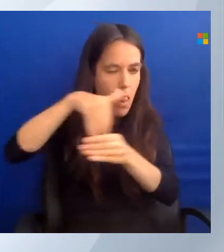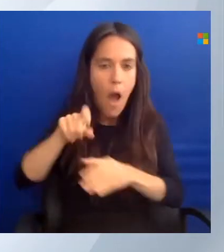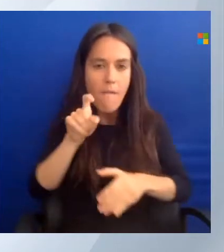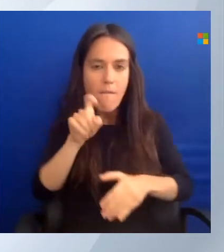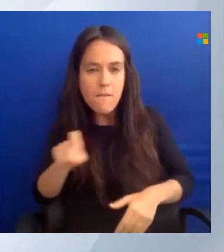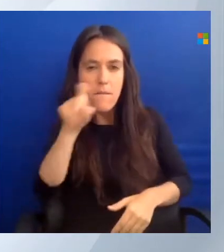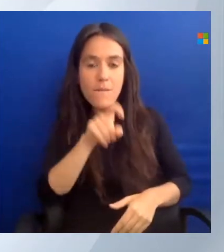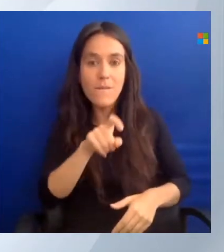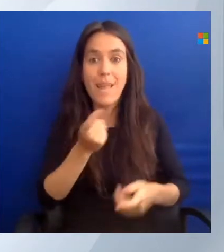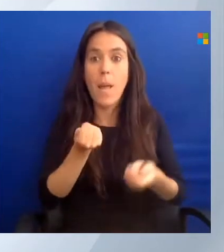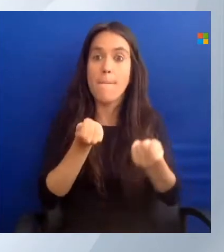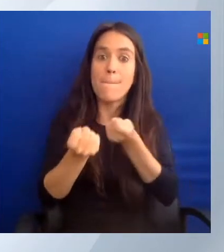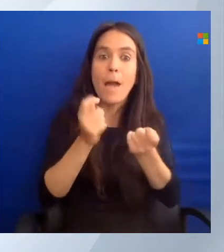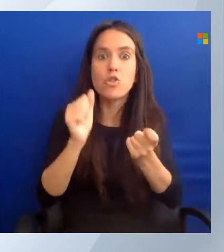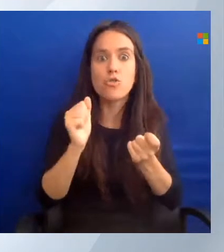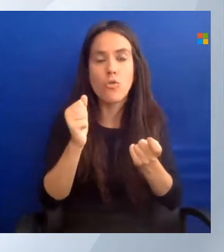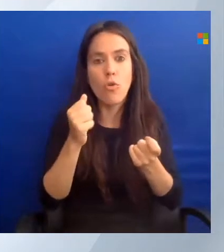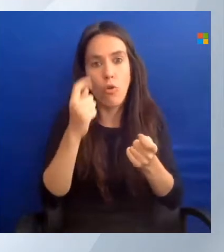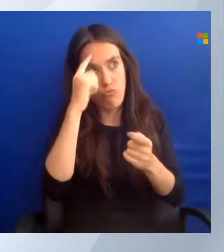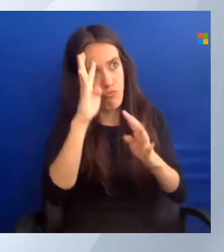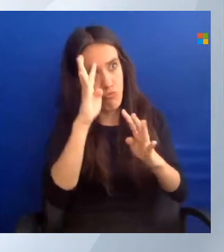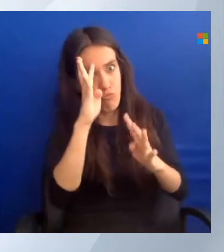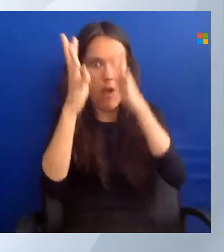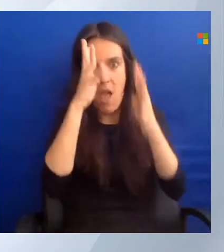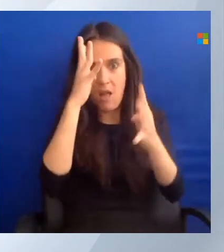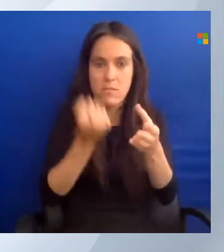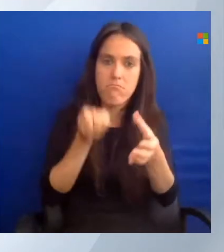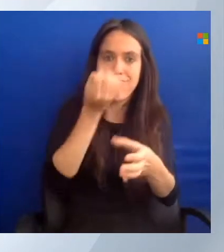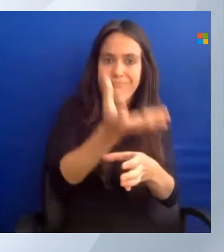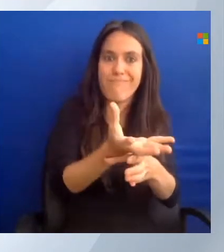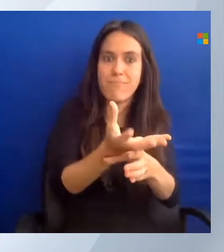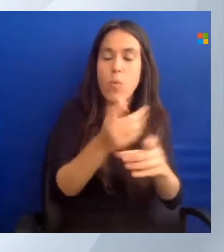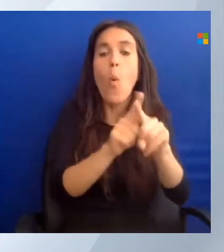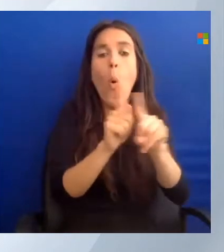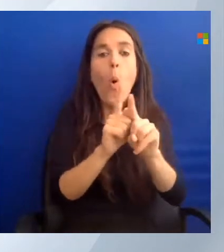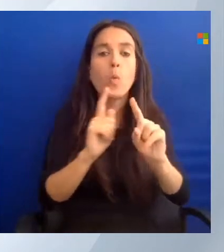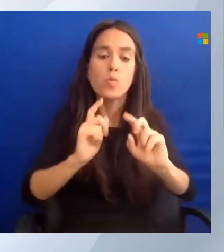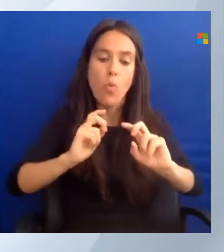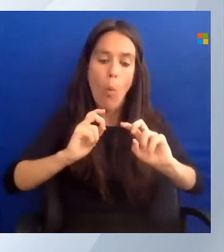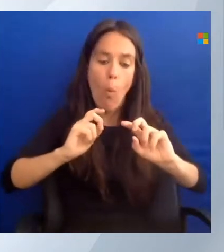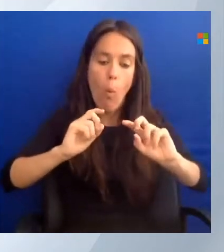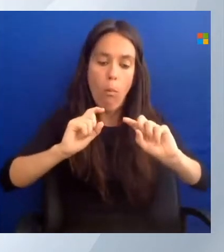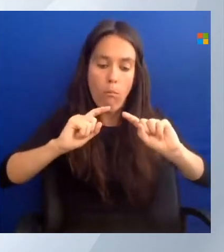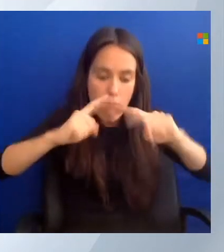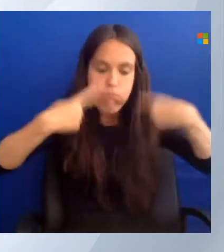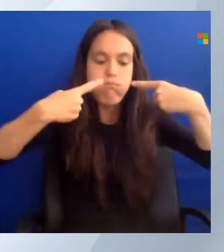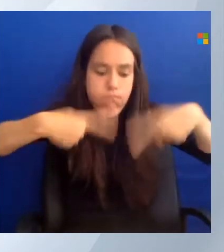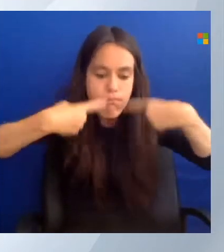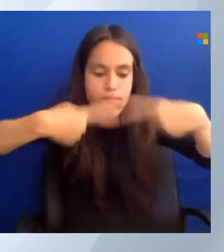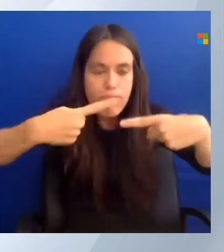creating them. Often you're creating them, but you can also update them or remove them or stuff like that.